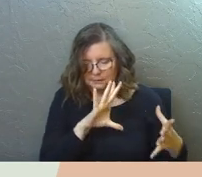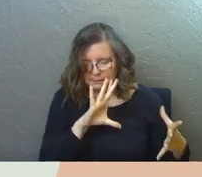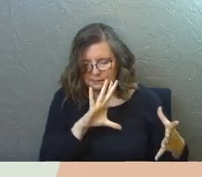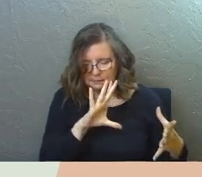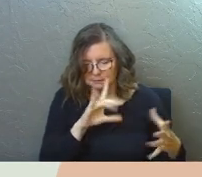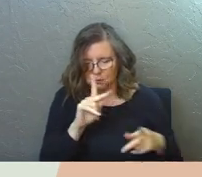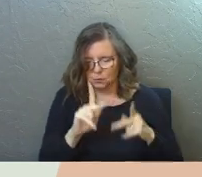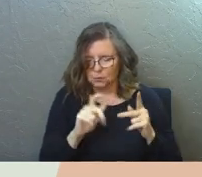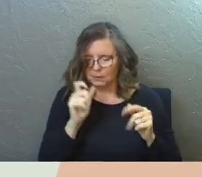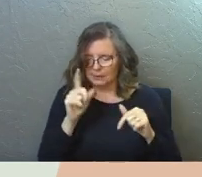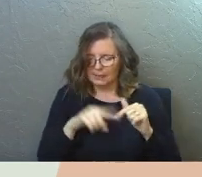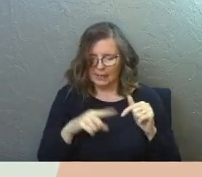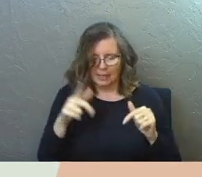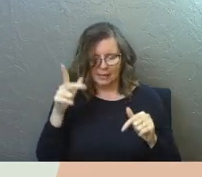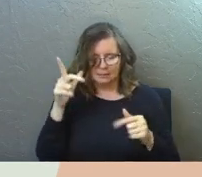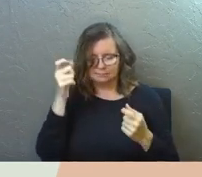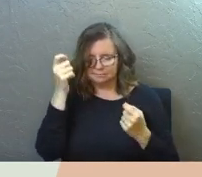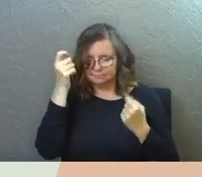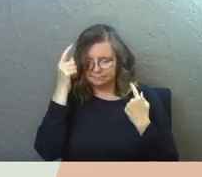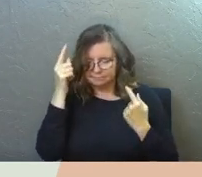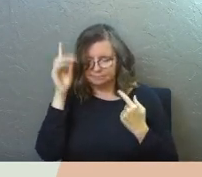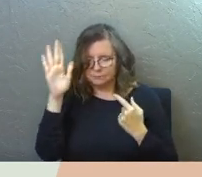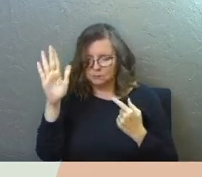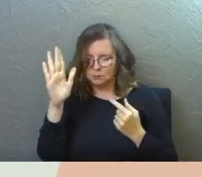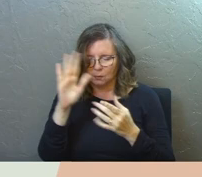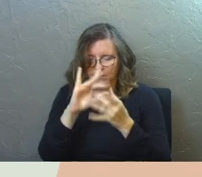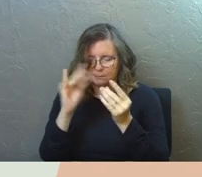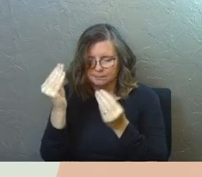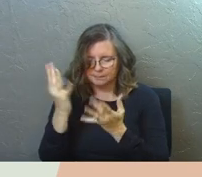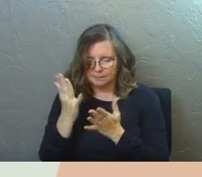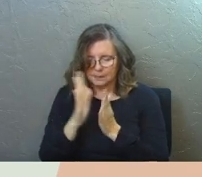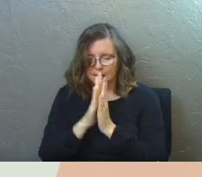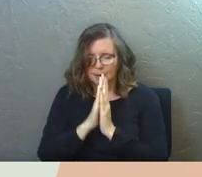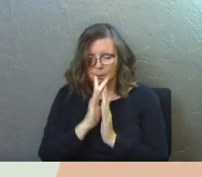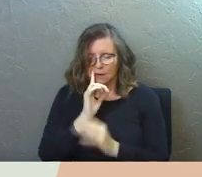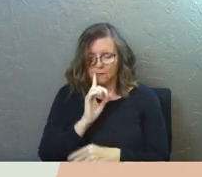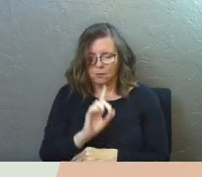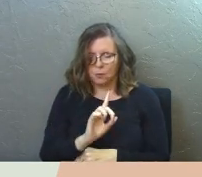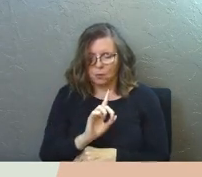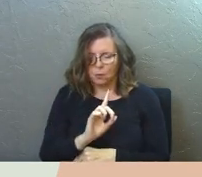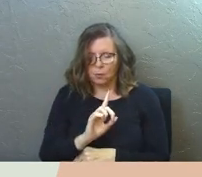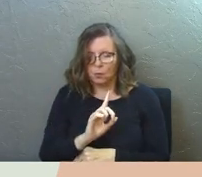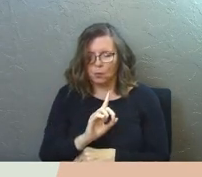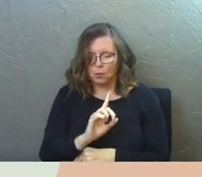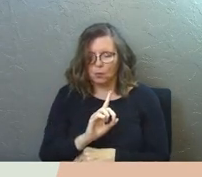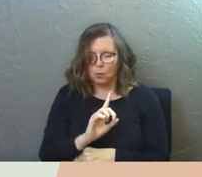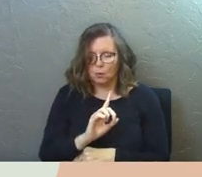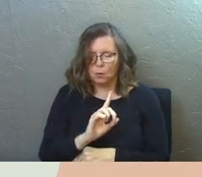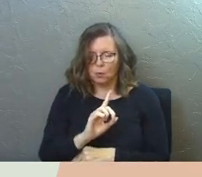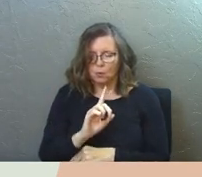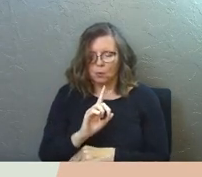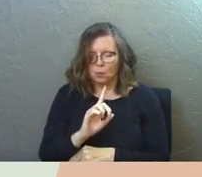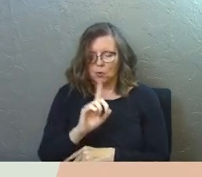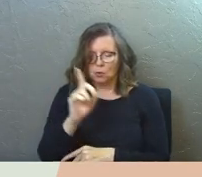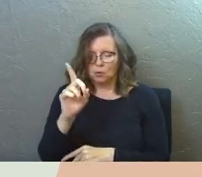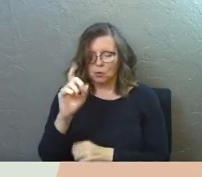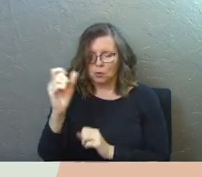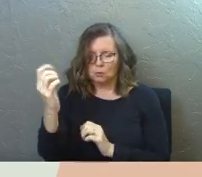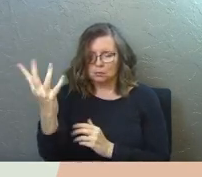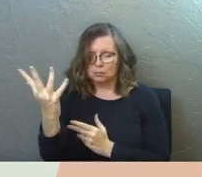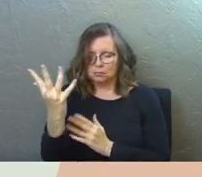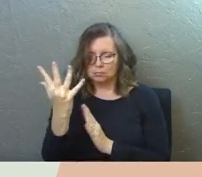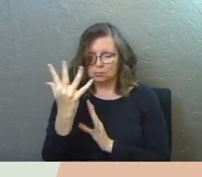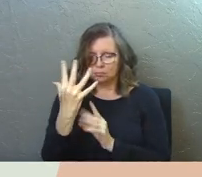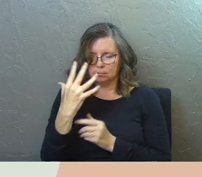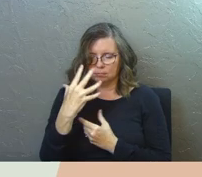God, for those that have not been able to hear your voice up to this point in their life, God, pray for a supernatural drawing work of God